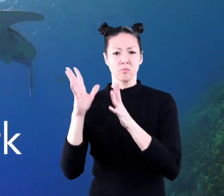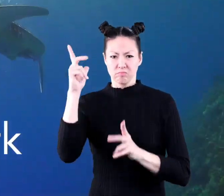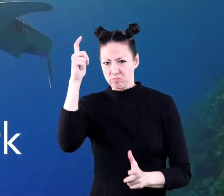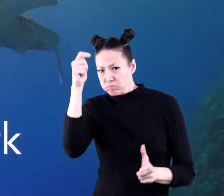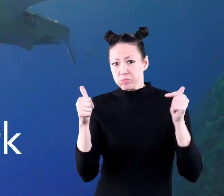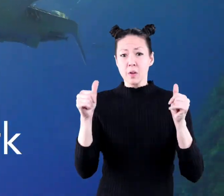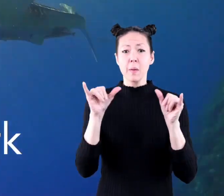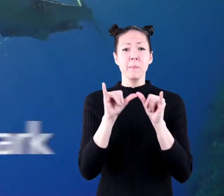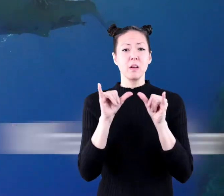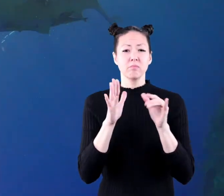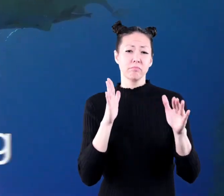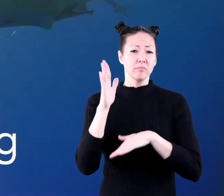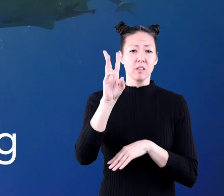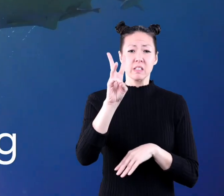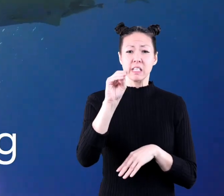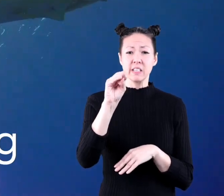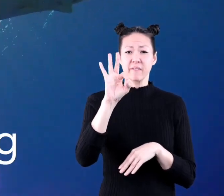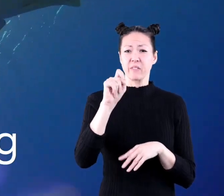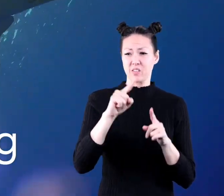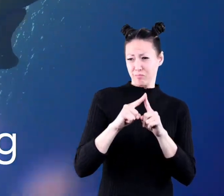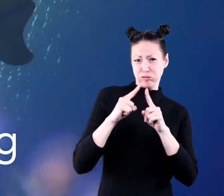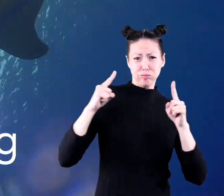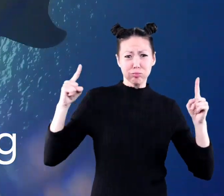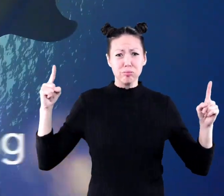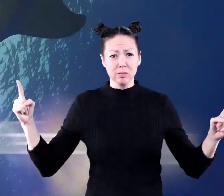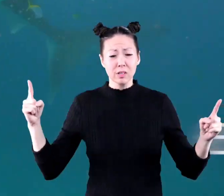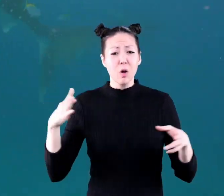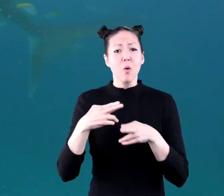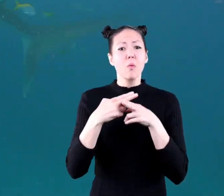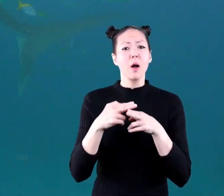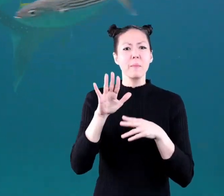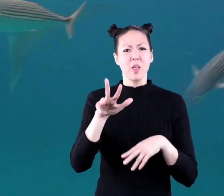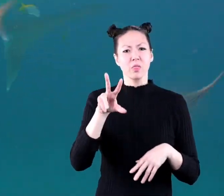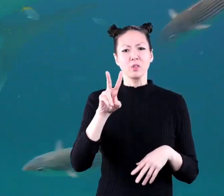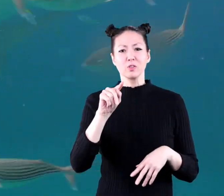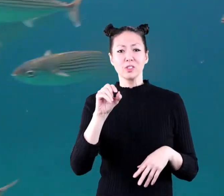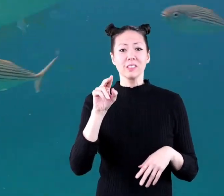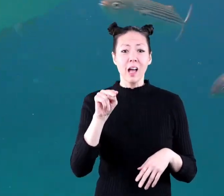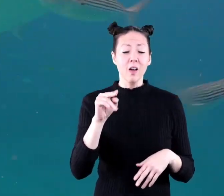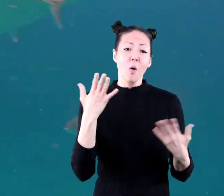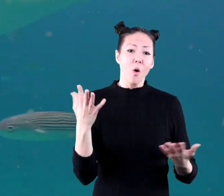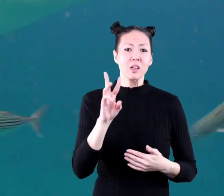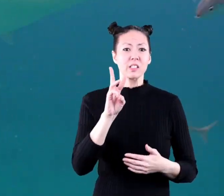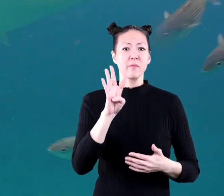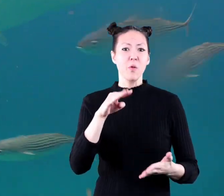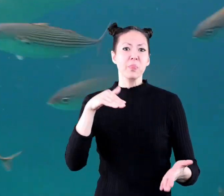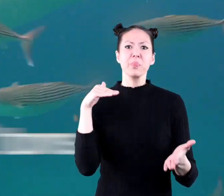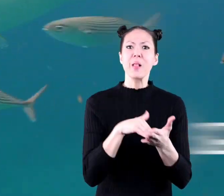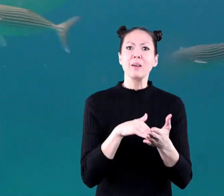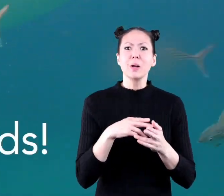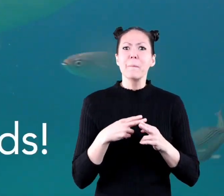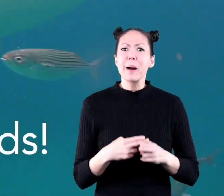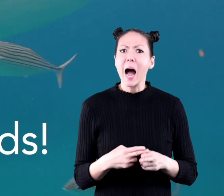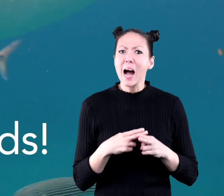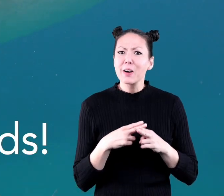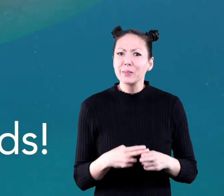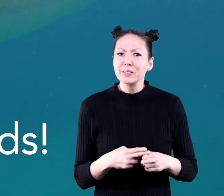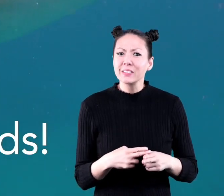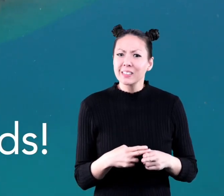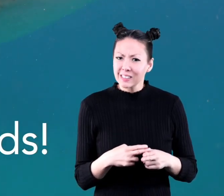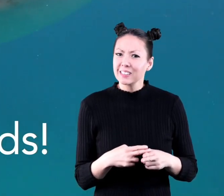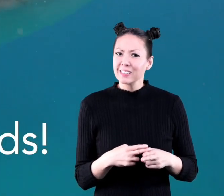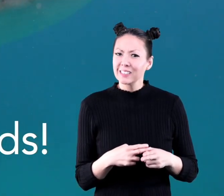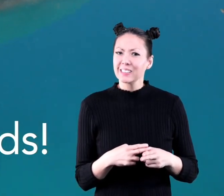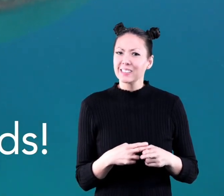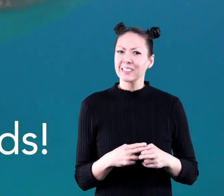largest ever measured at sixty feet long it weighed thirty two tons or sixty four